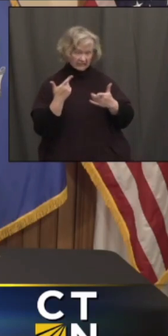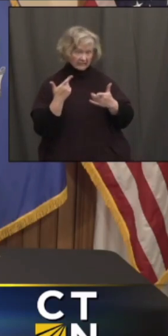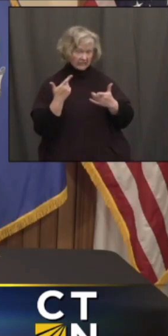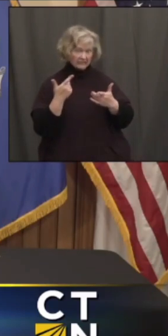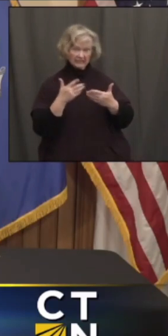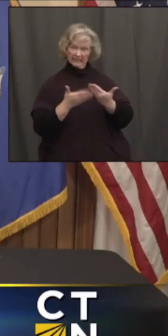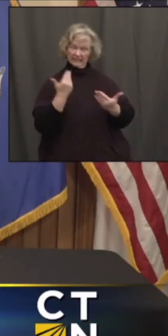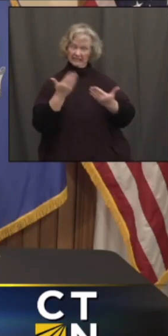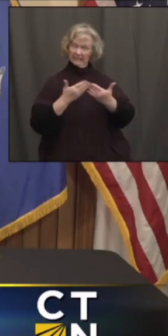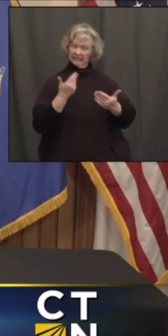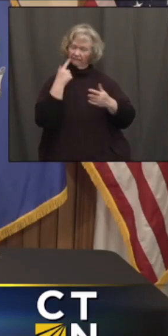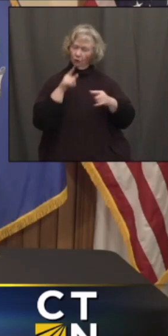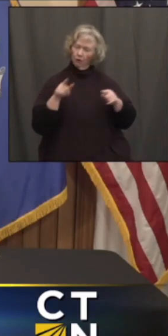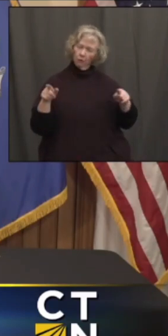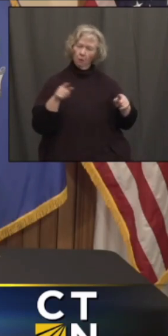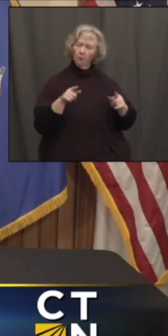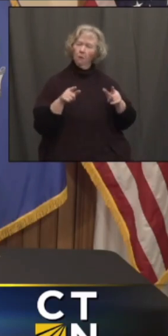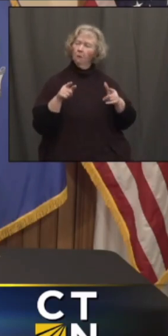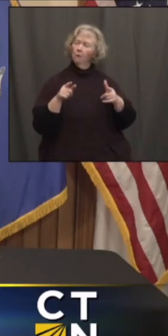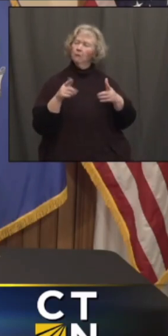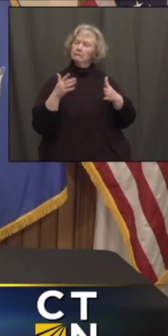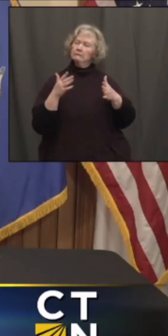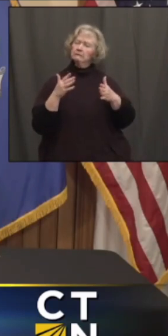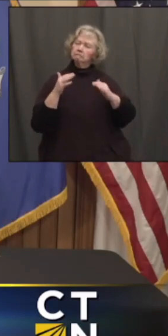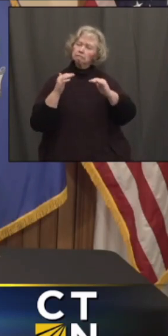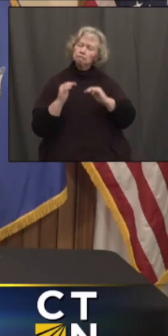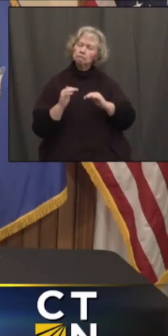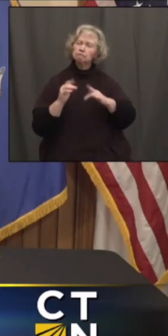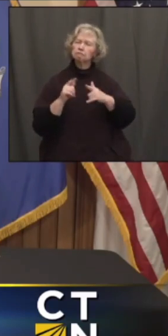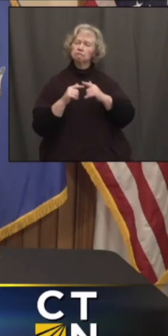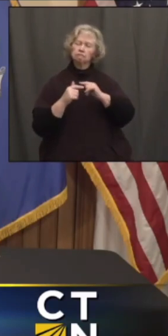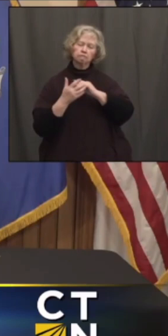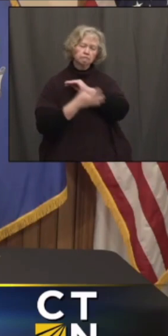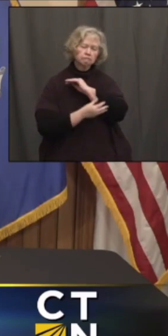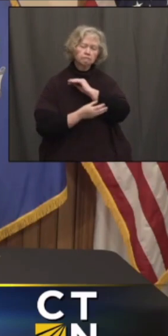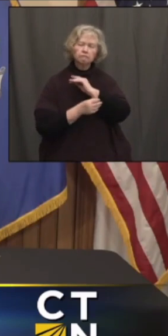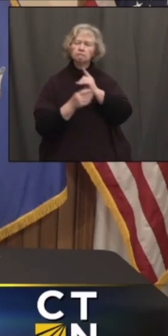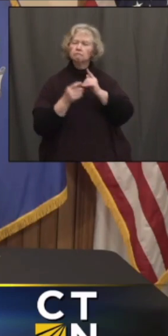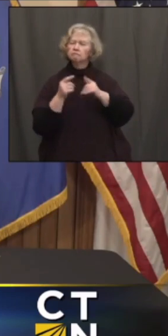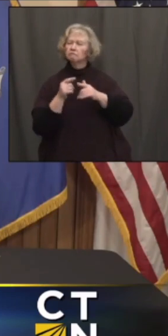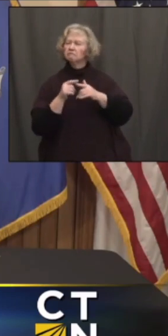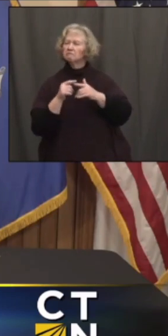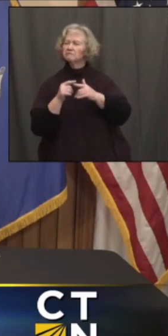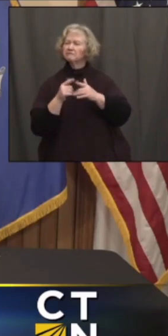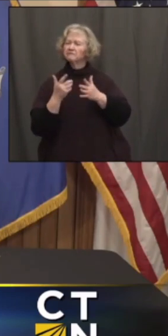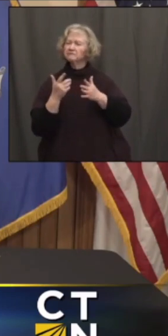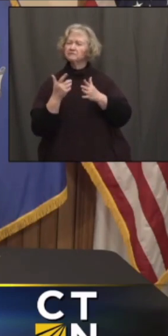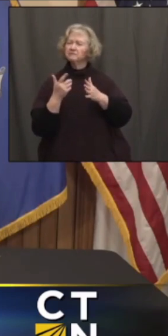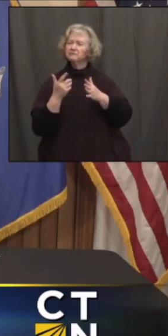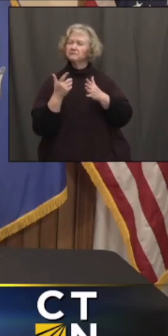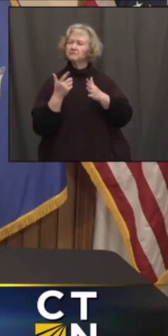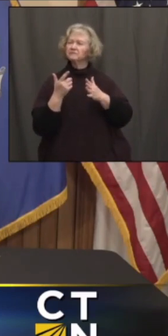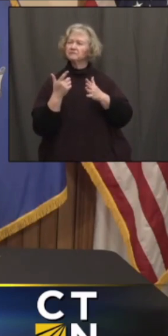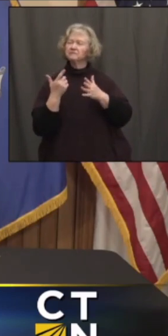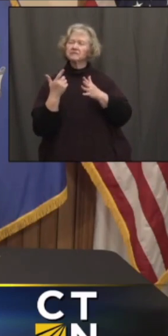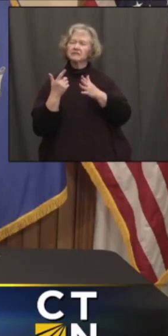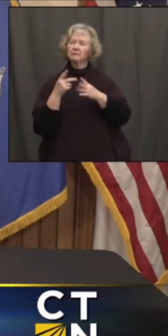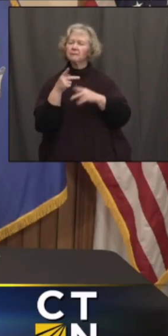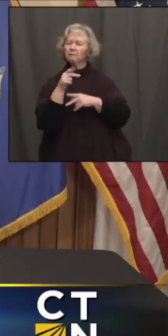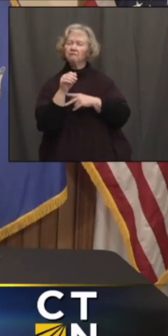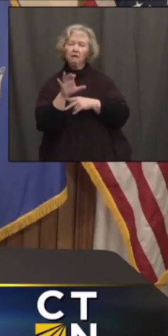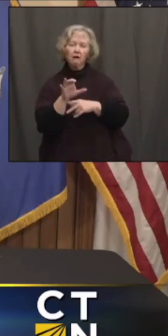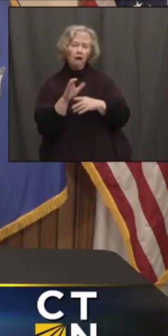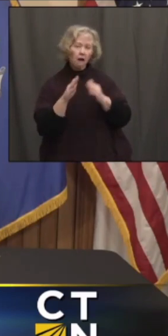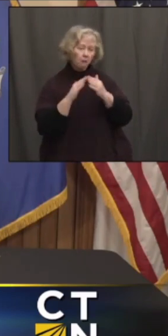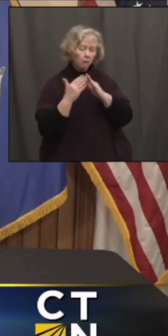communities that were targeted earlier in sort of the first wave of this outbreak? And are